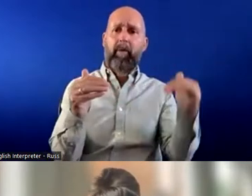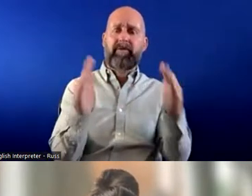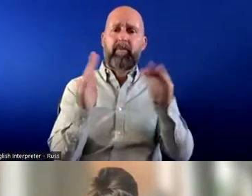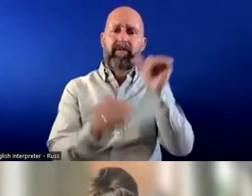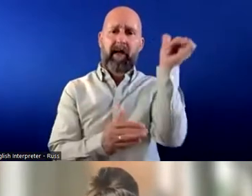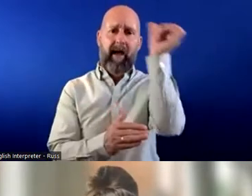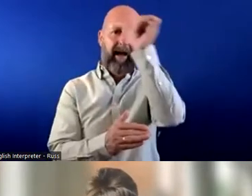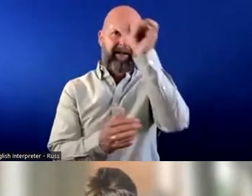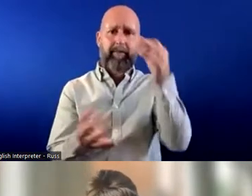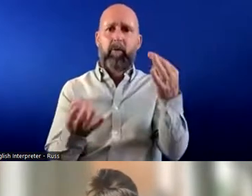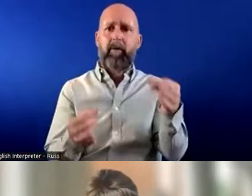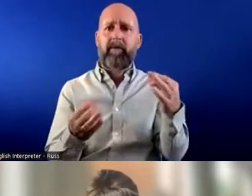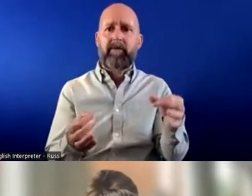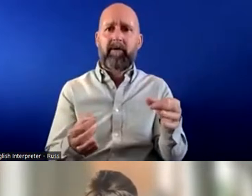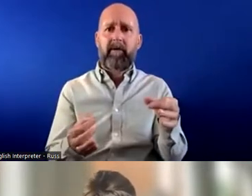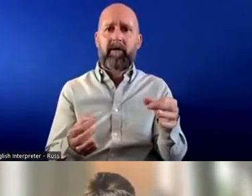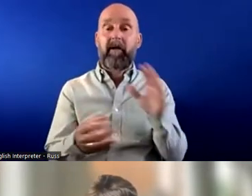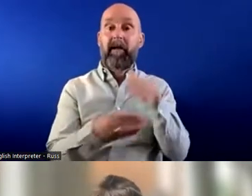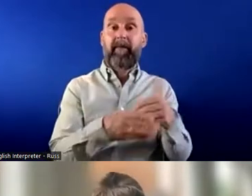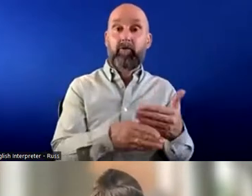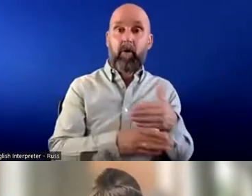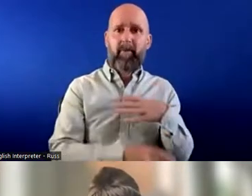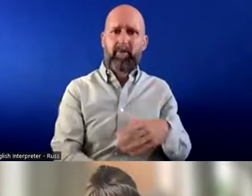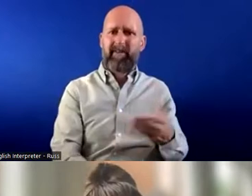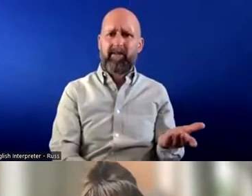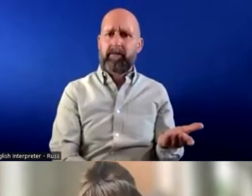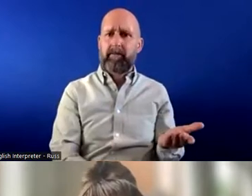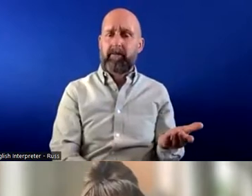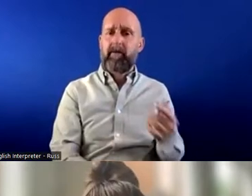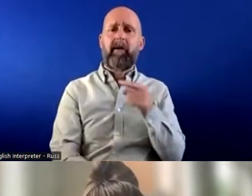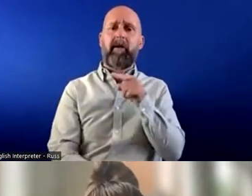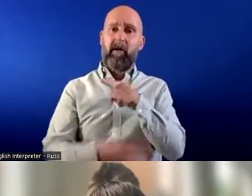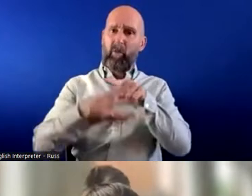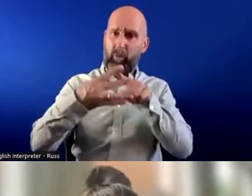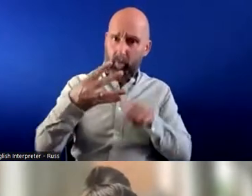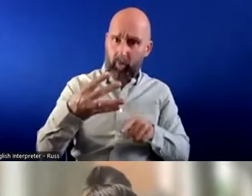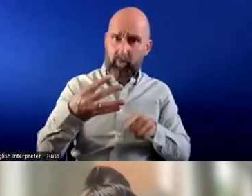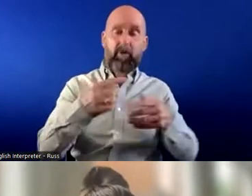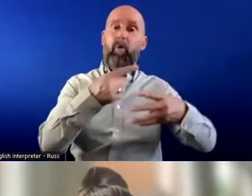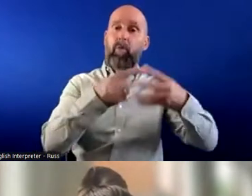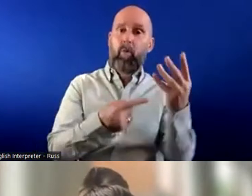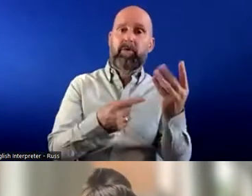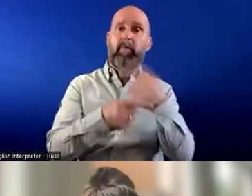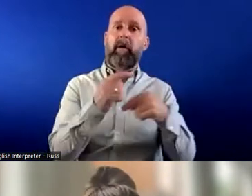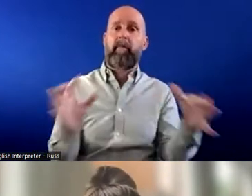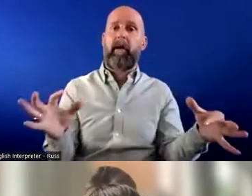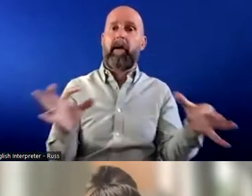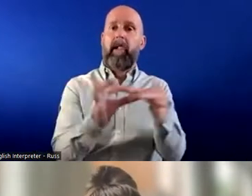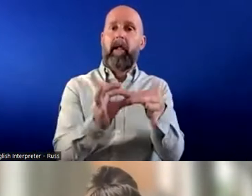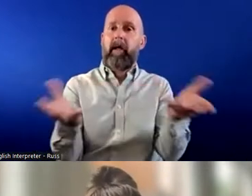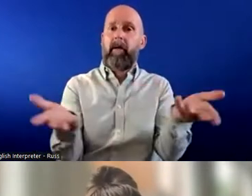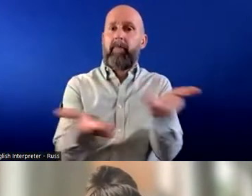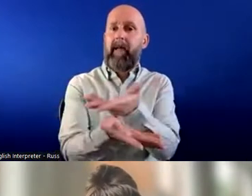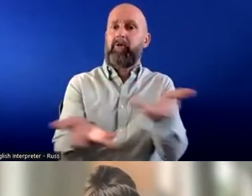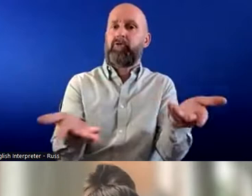qualification that they don't actually need for the job so I think it's those it's that kind of matching up piece you need to